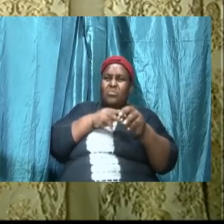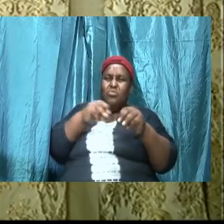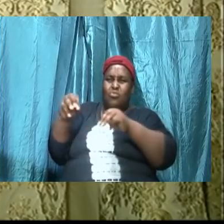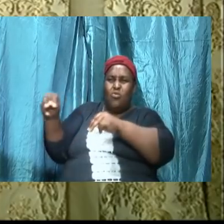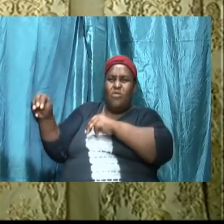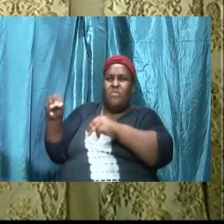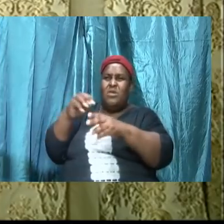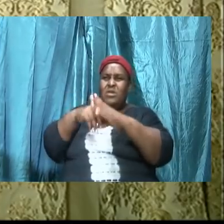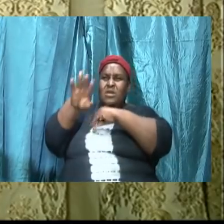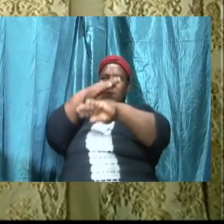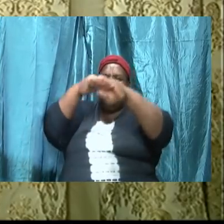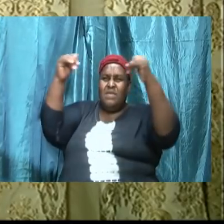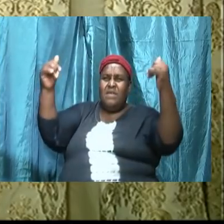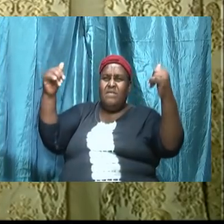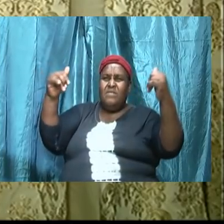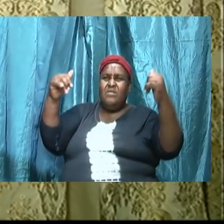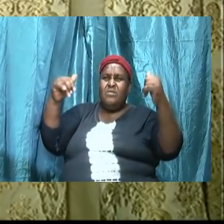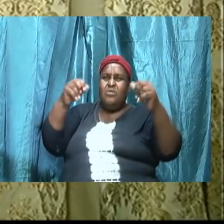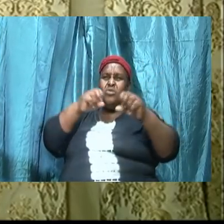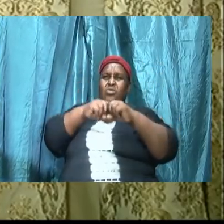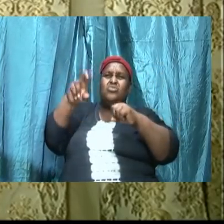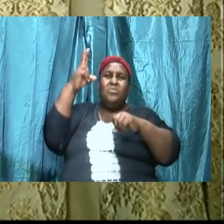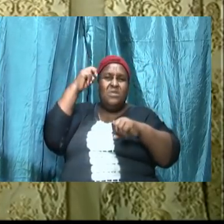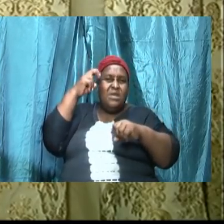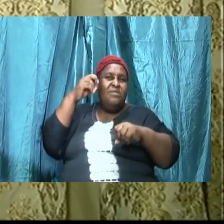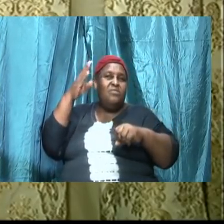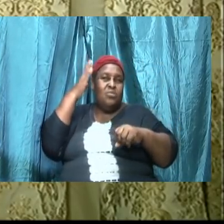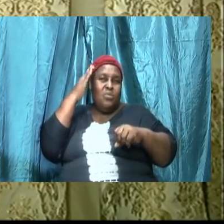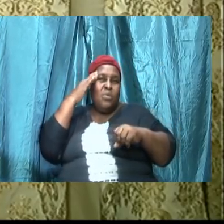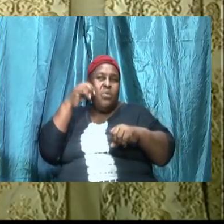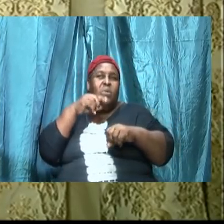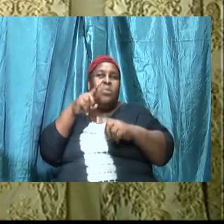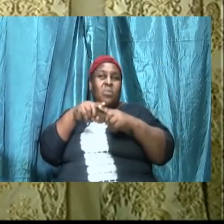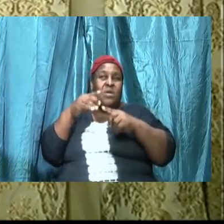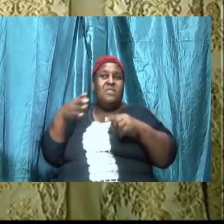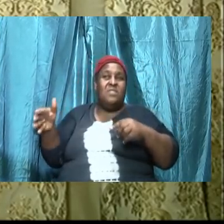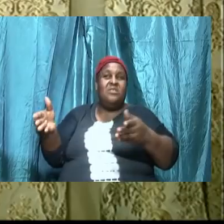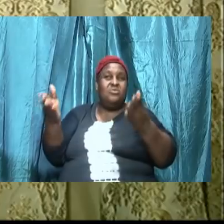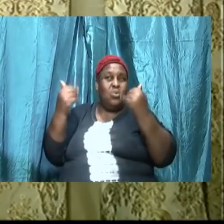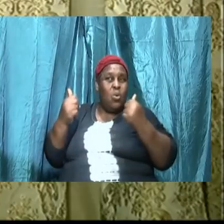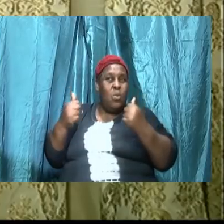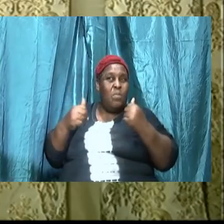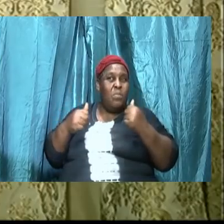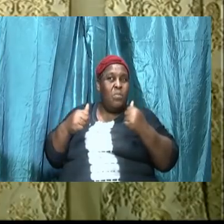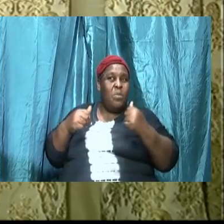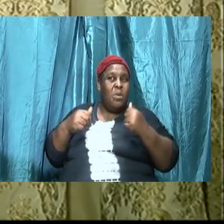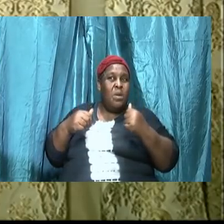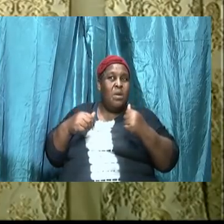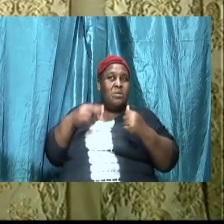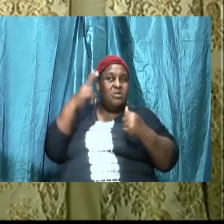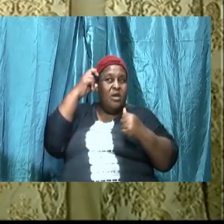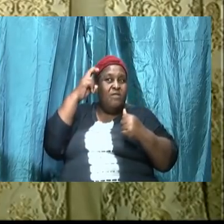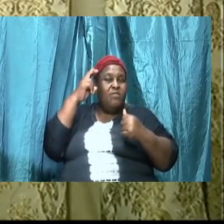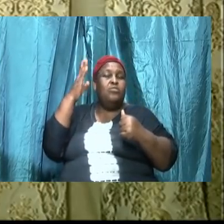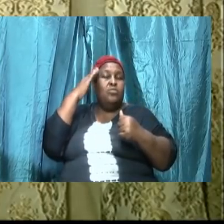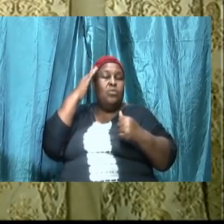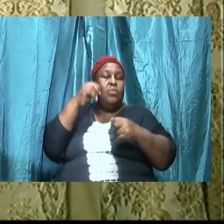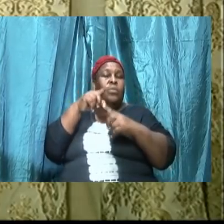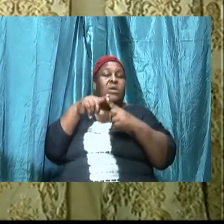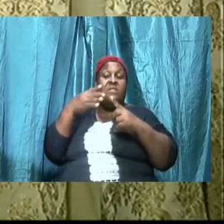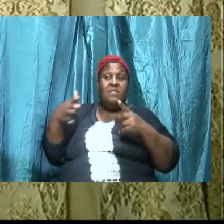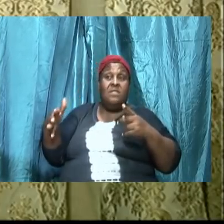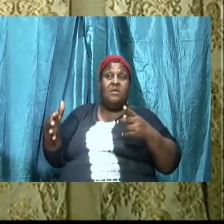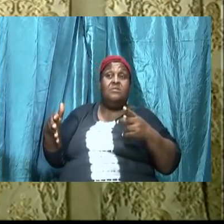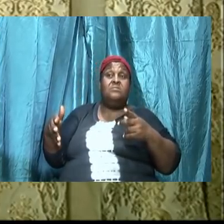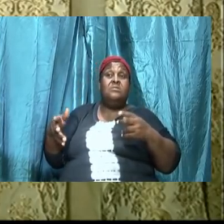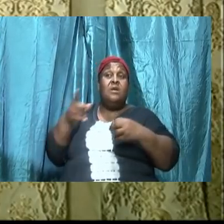in the heavenlies so he knows when things will come he knows when things are about to happen so any time